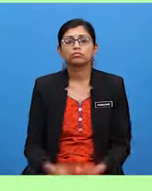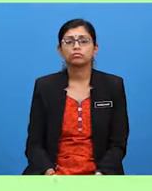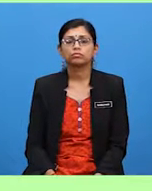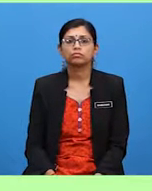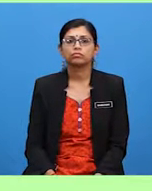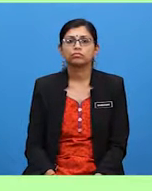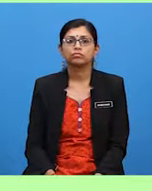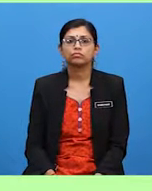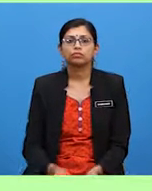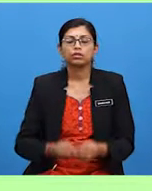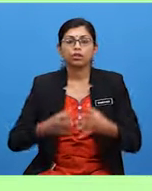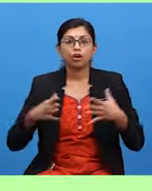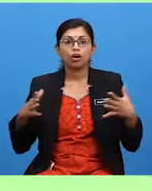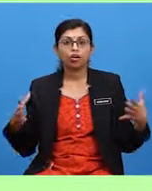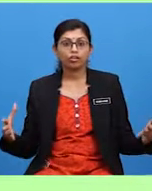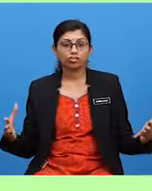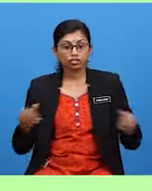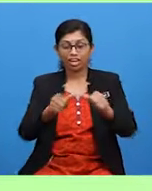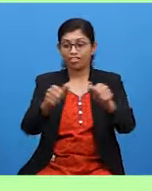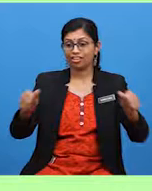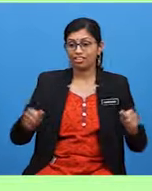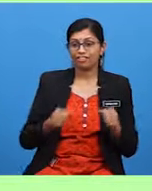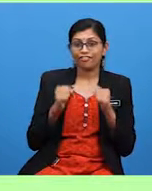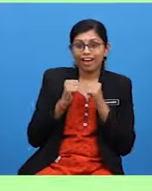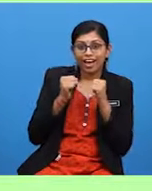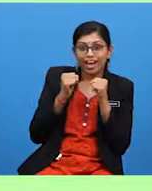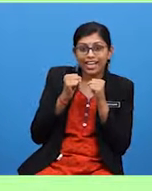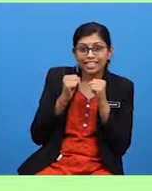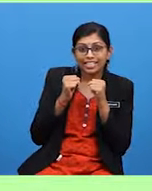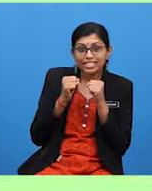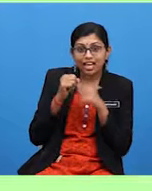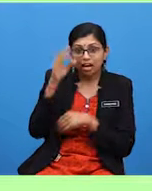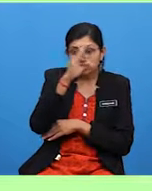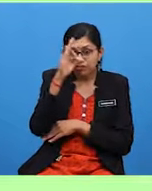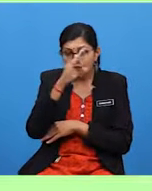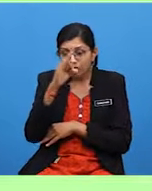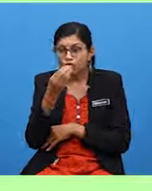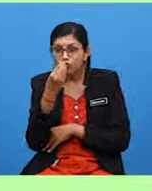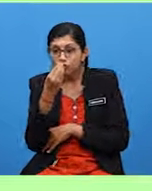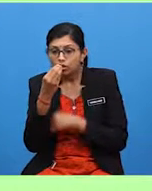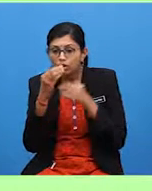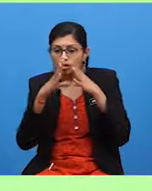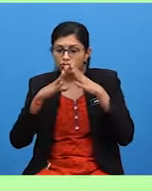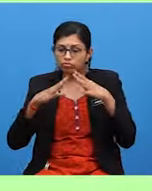Large areas of ice where the polar bear hunts for food are melting.